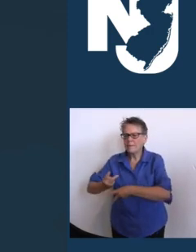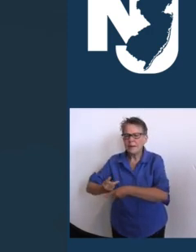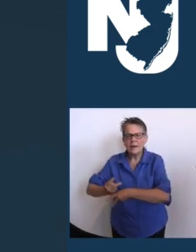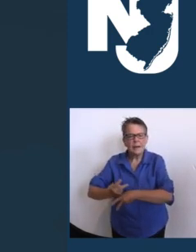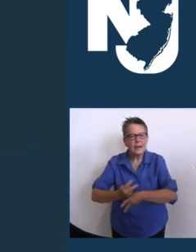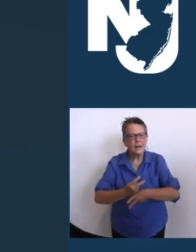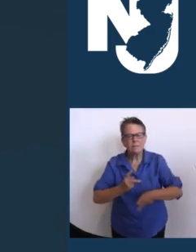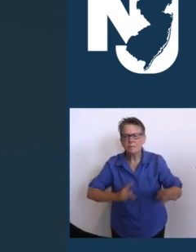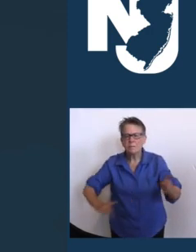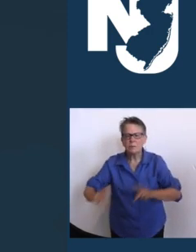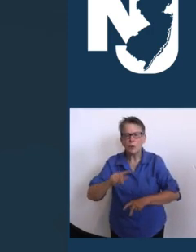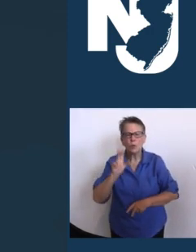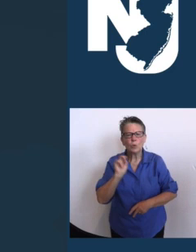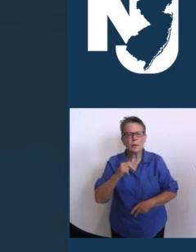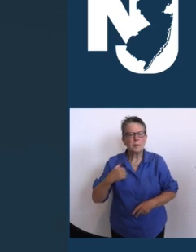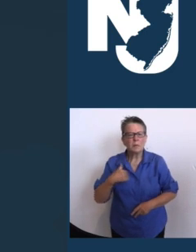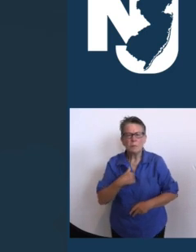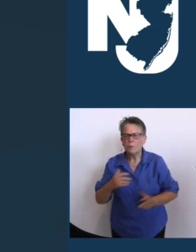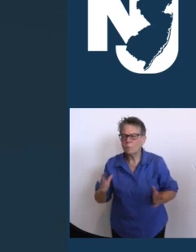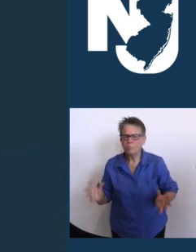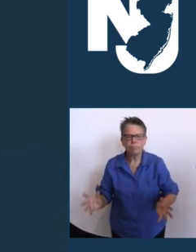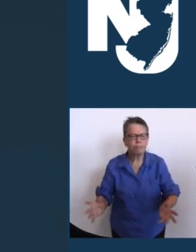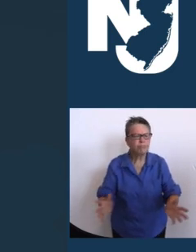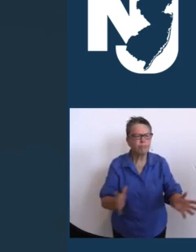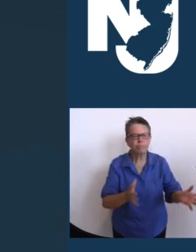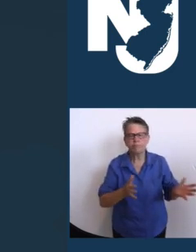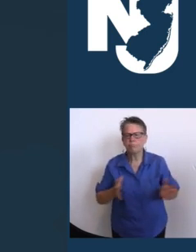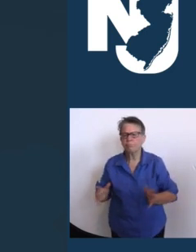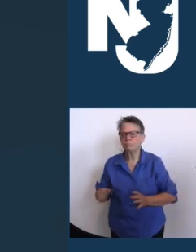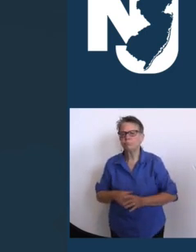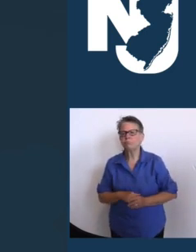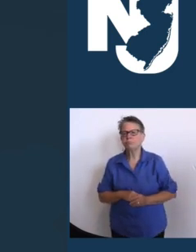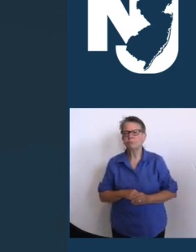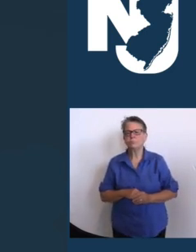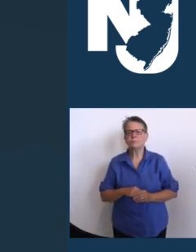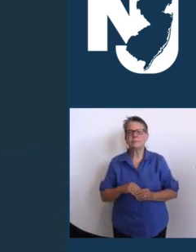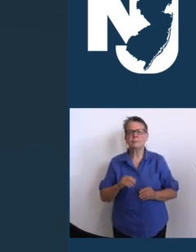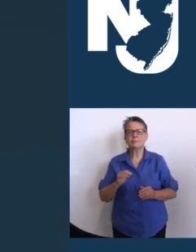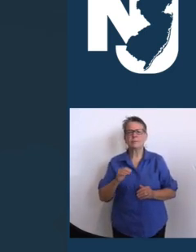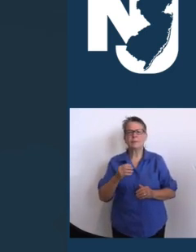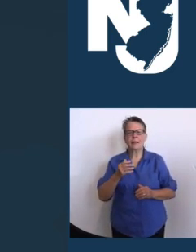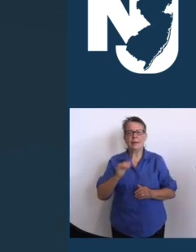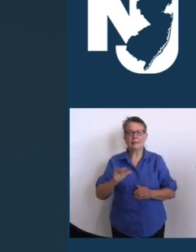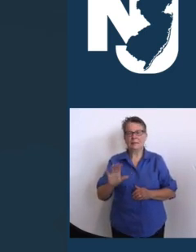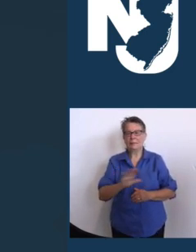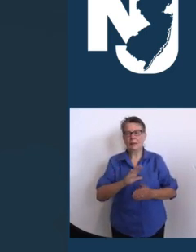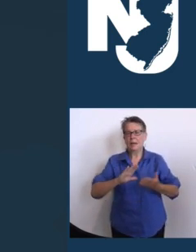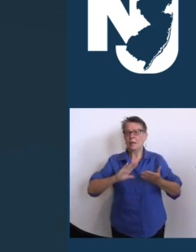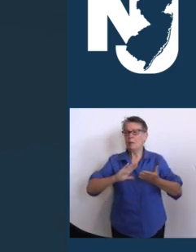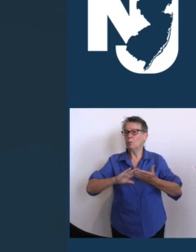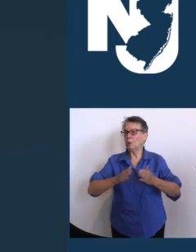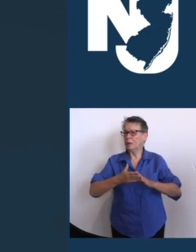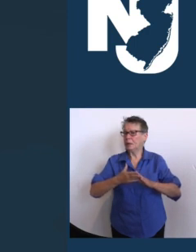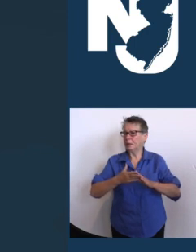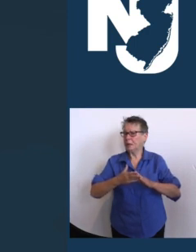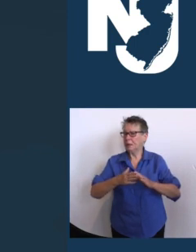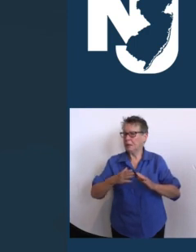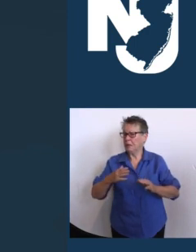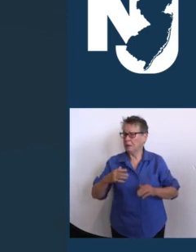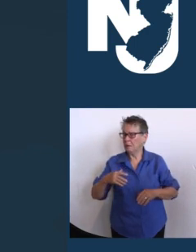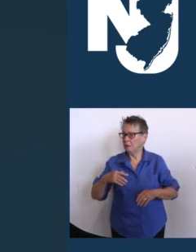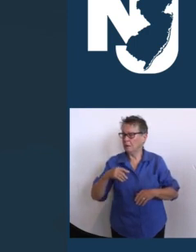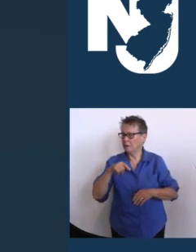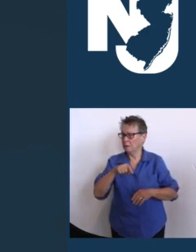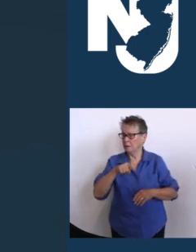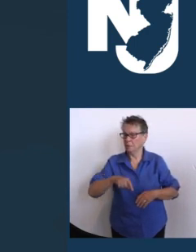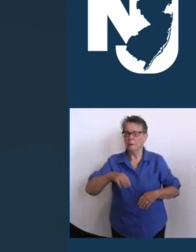labor. Back in his community, he was a lifetime member of the Holmdel Volunteer Fire Company No. 1, as well as